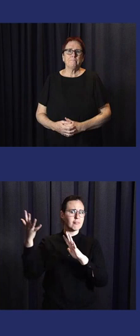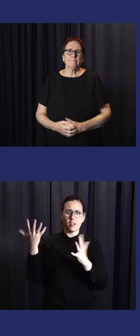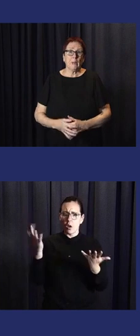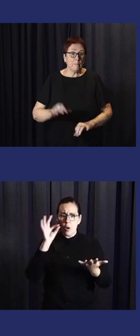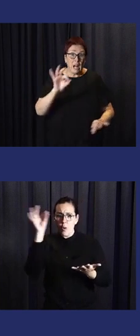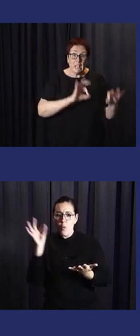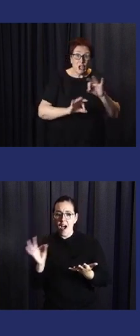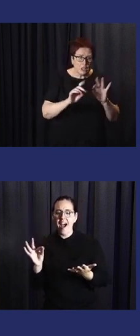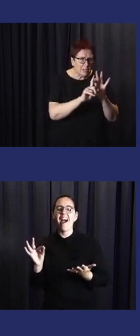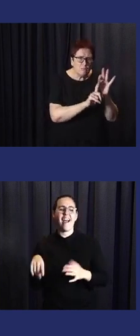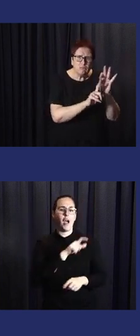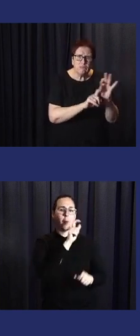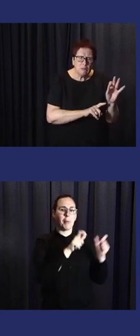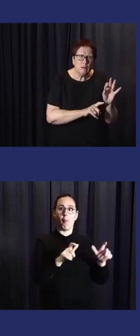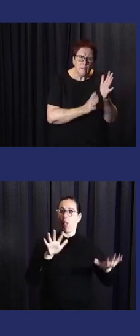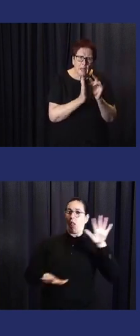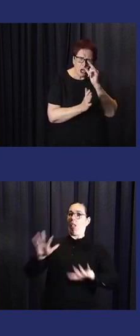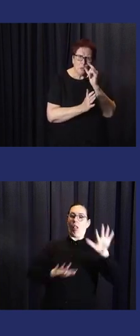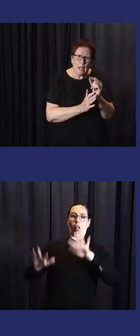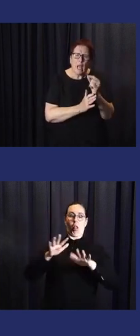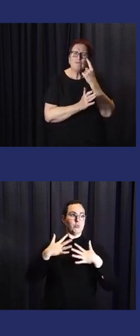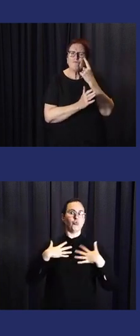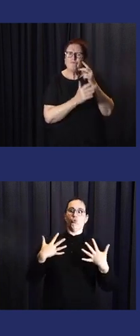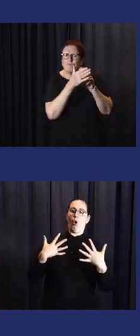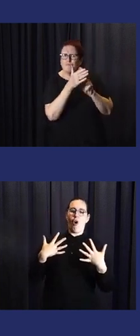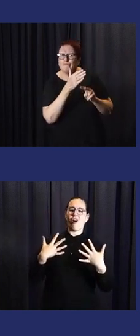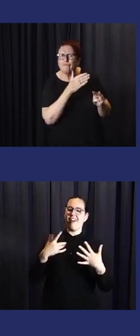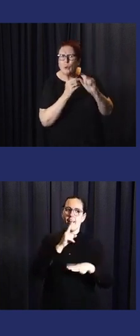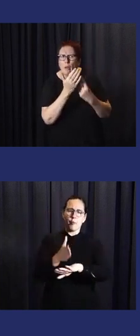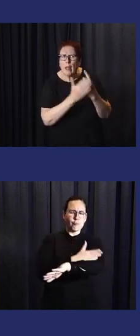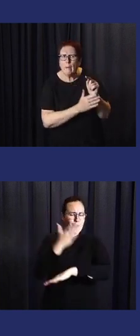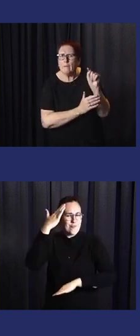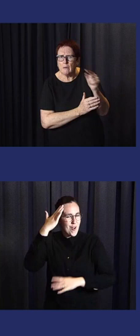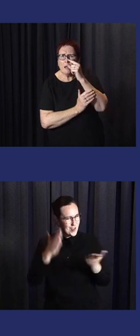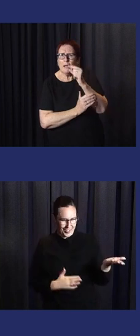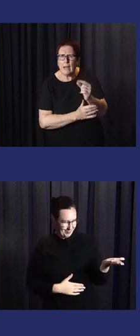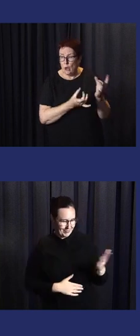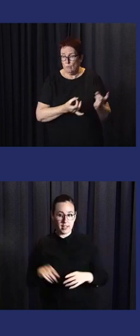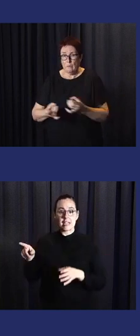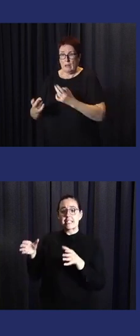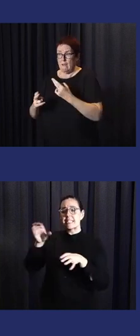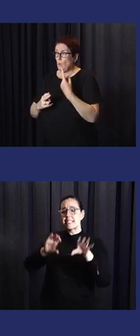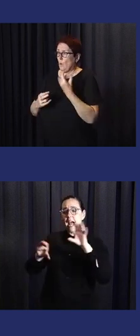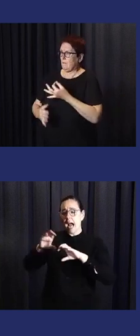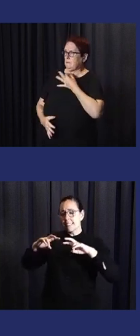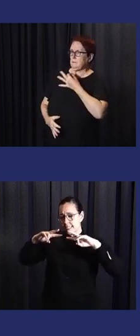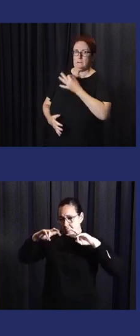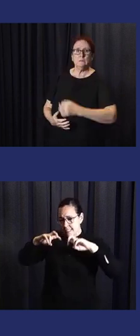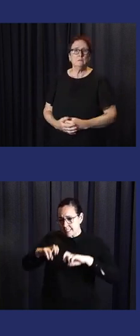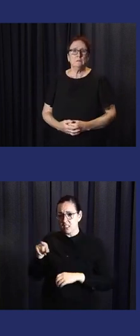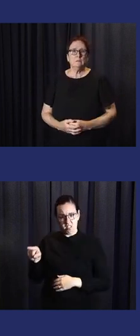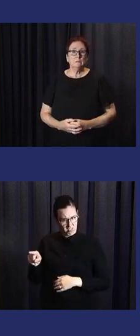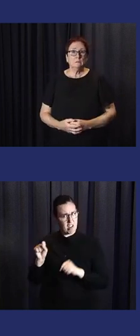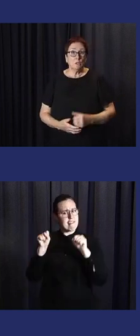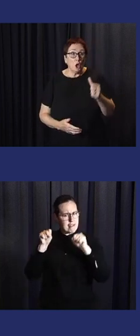events become disasters is because people are not prepared. Yet scientific advances have made it possible for us